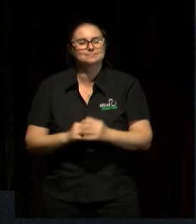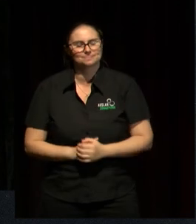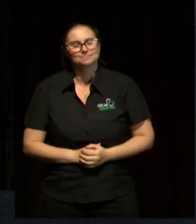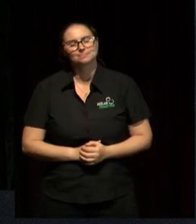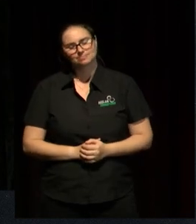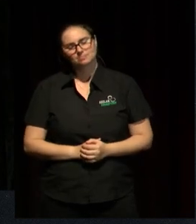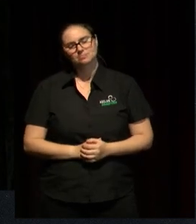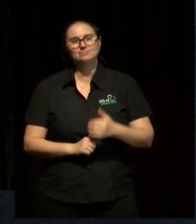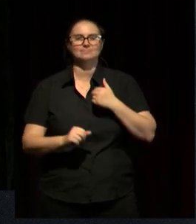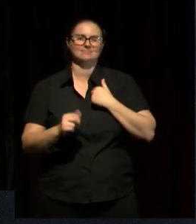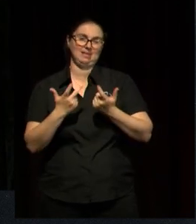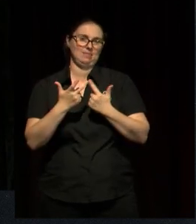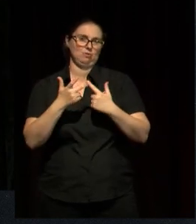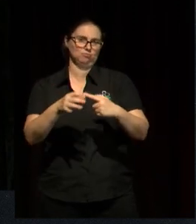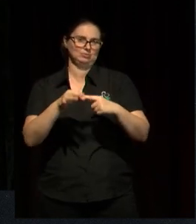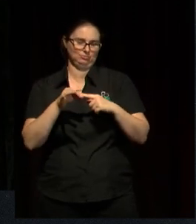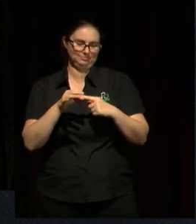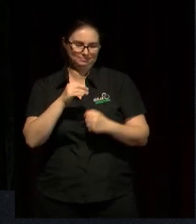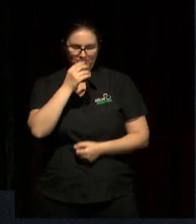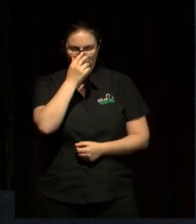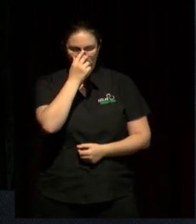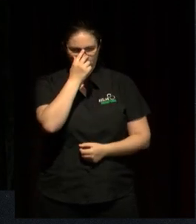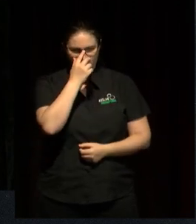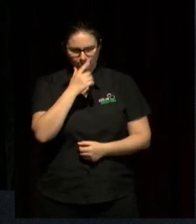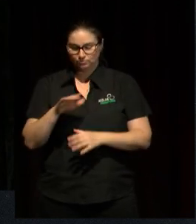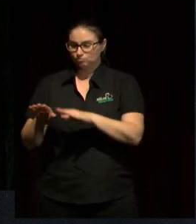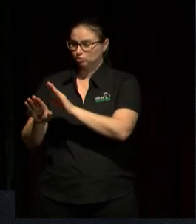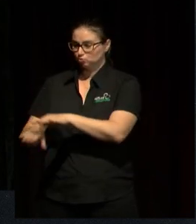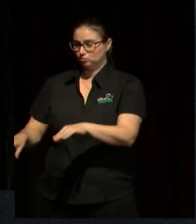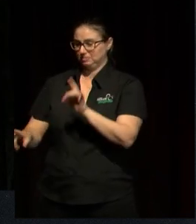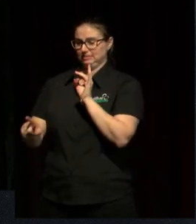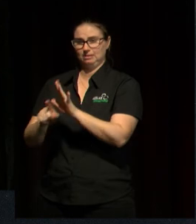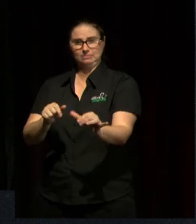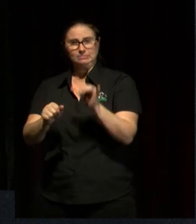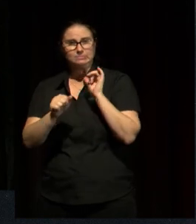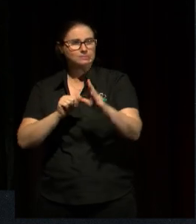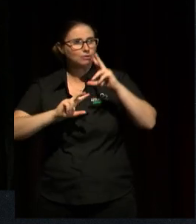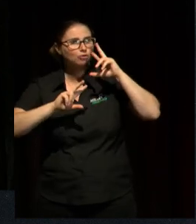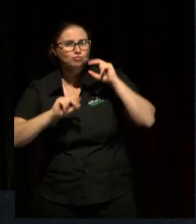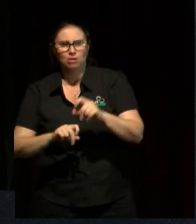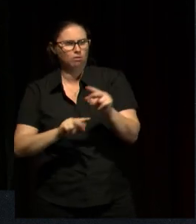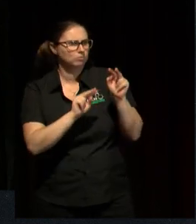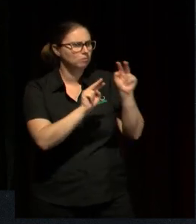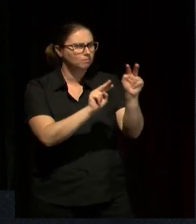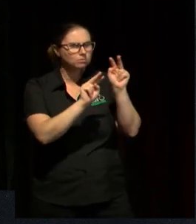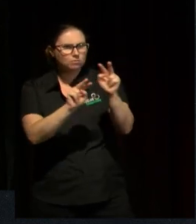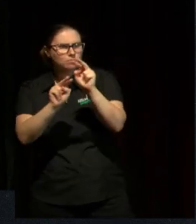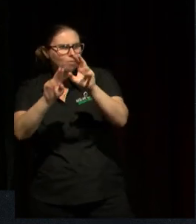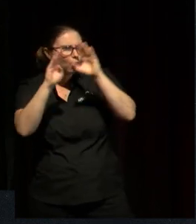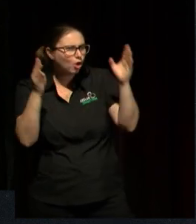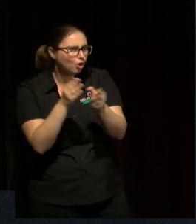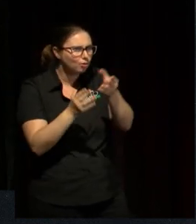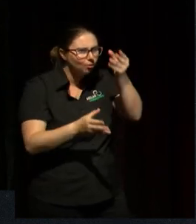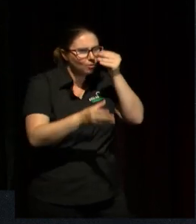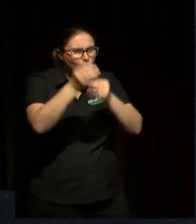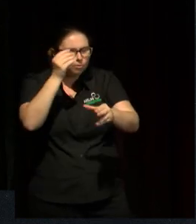unfinished beings, children are expert researchers, negotiators, testers, and observers of the world. Can you describe a